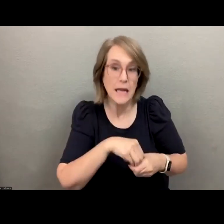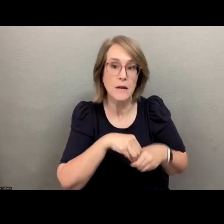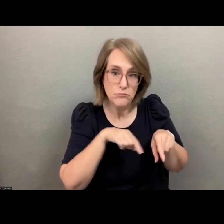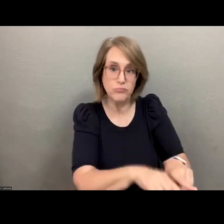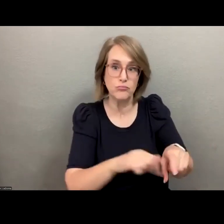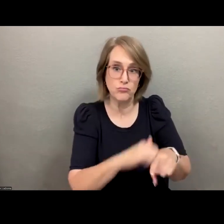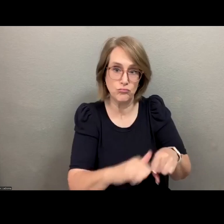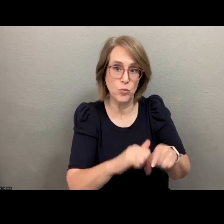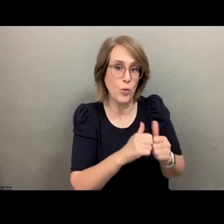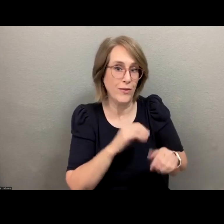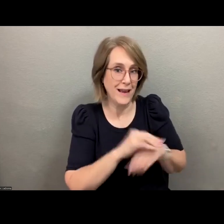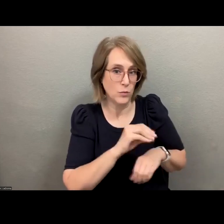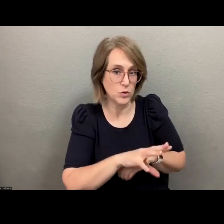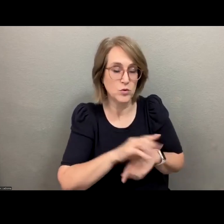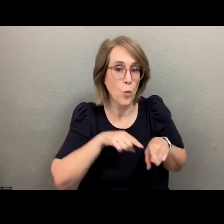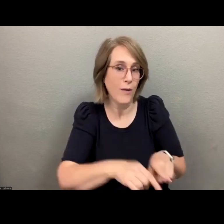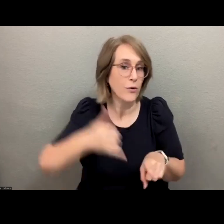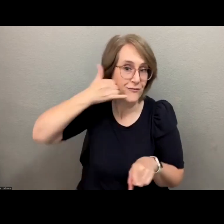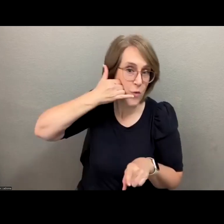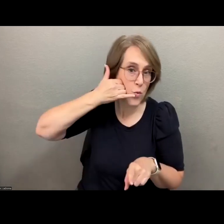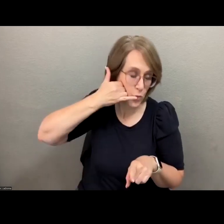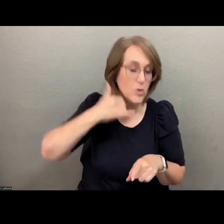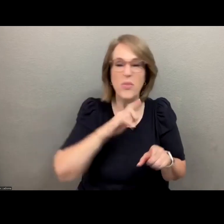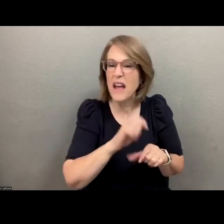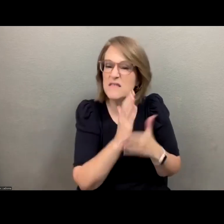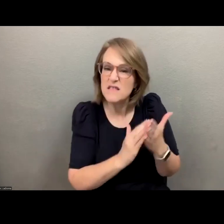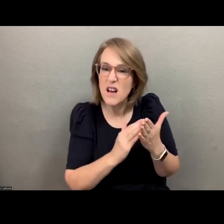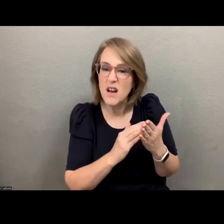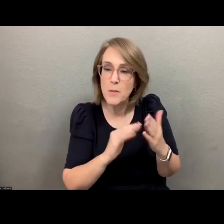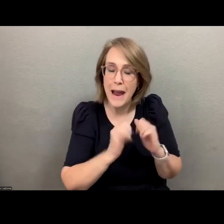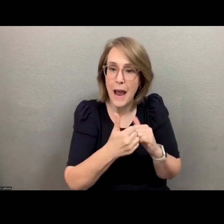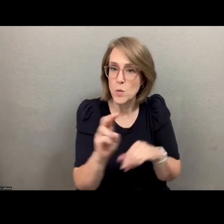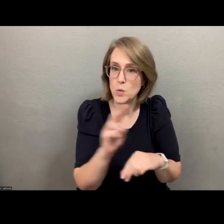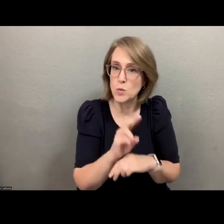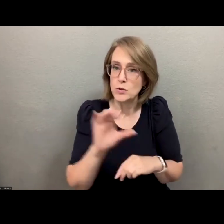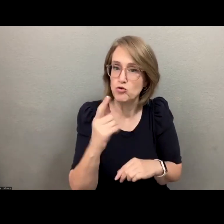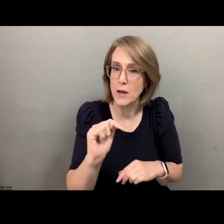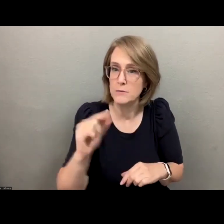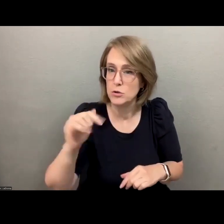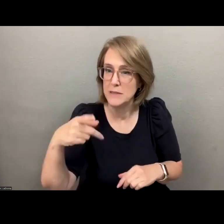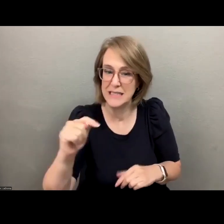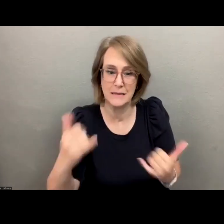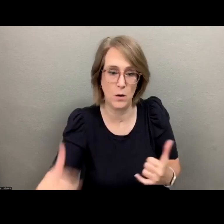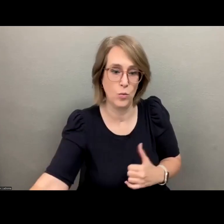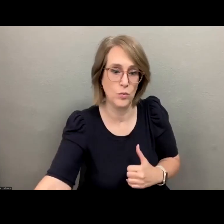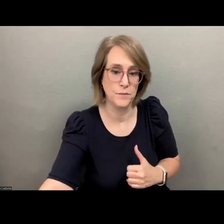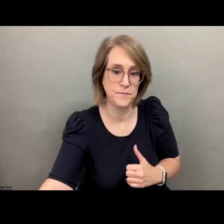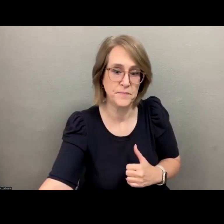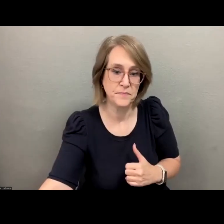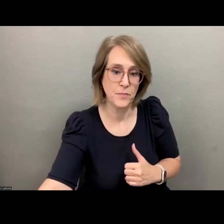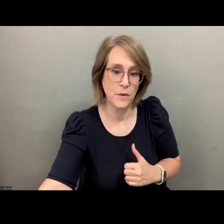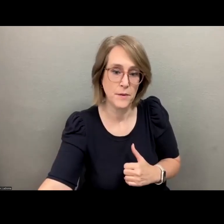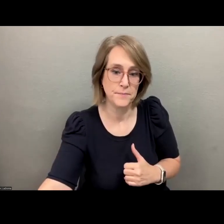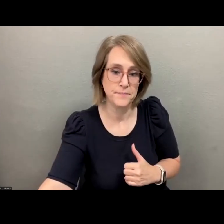on calls on their suicide assessment. So these are some of the things that you can do right now. Well,